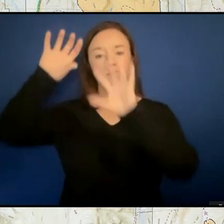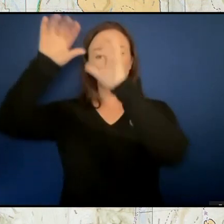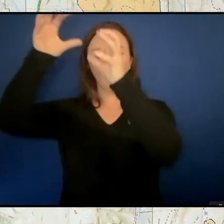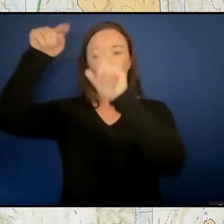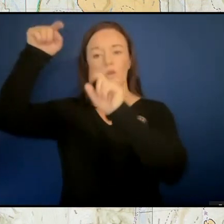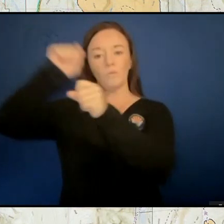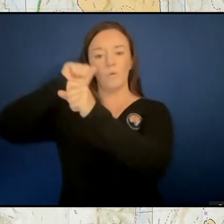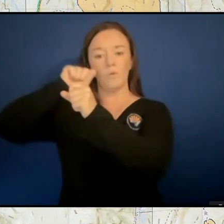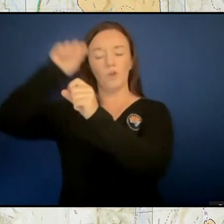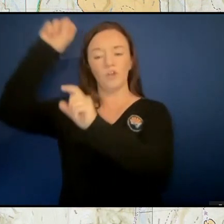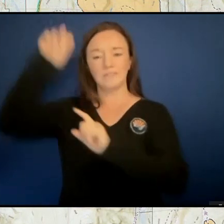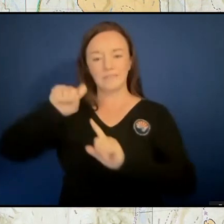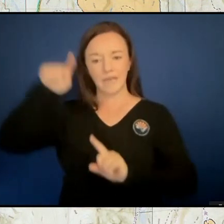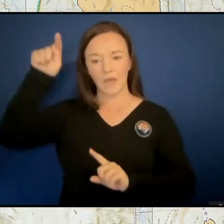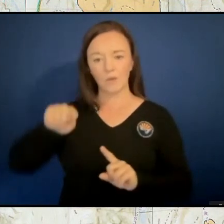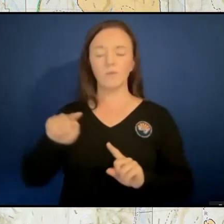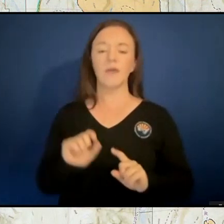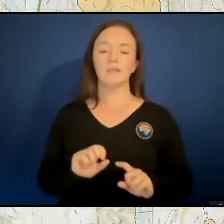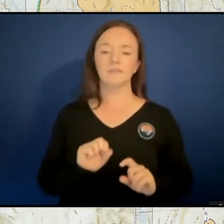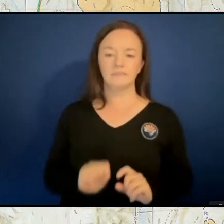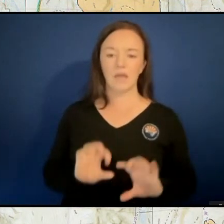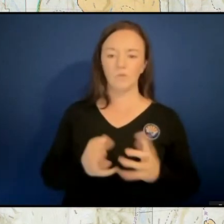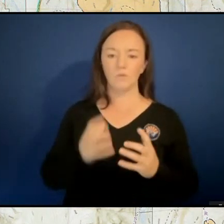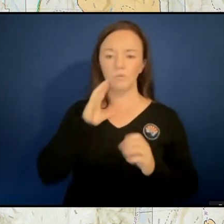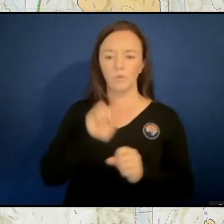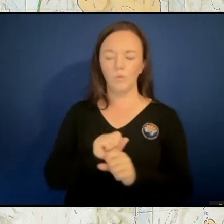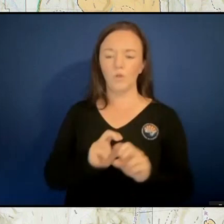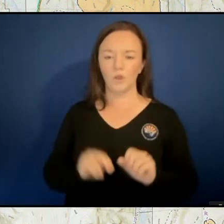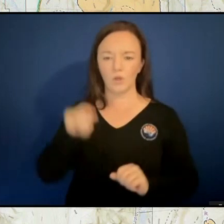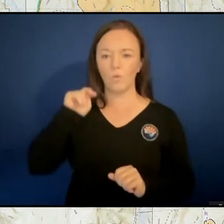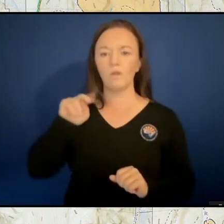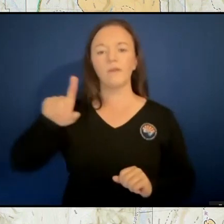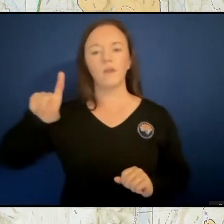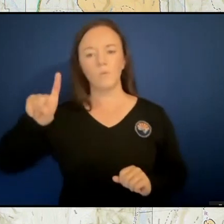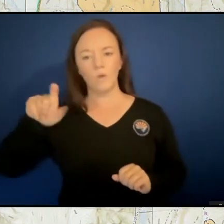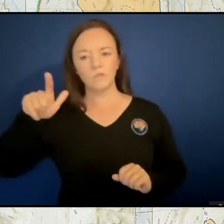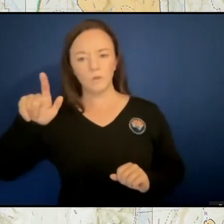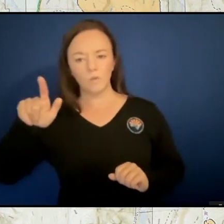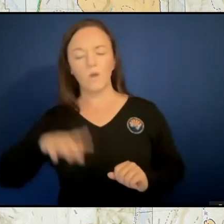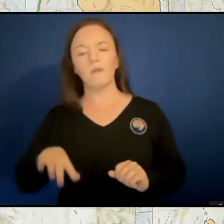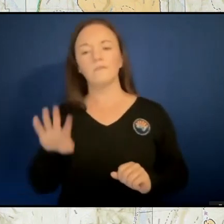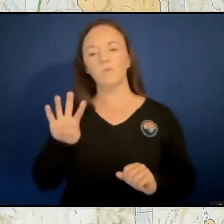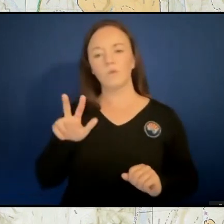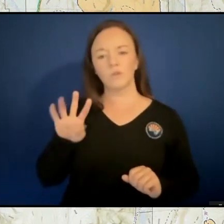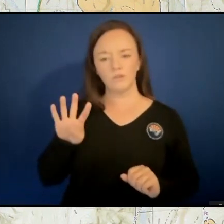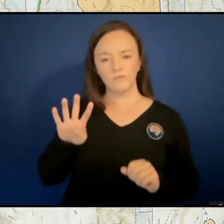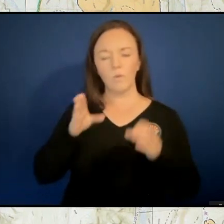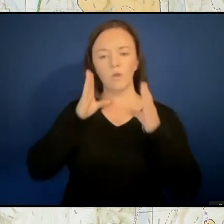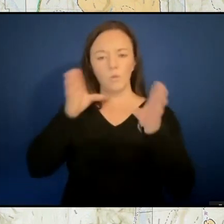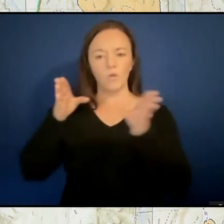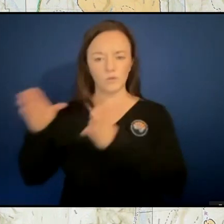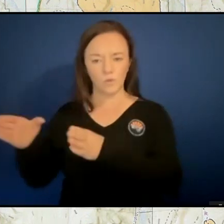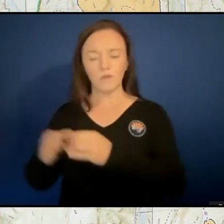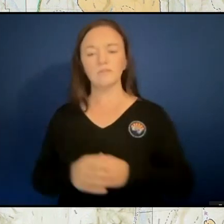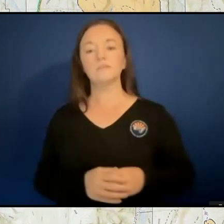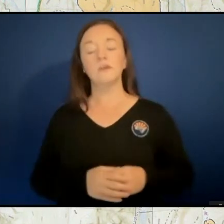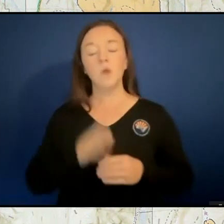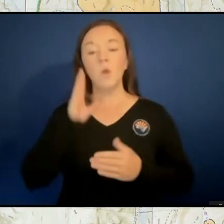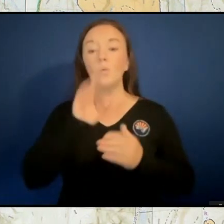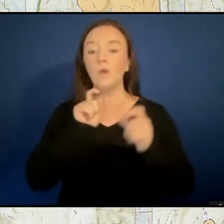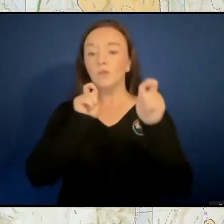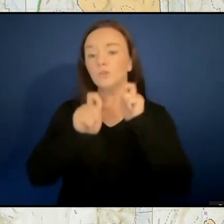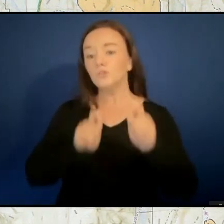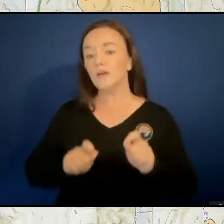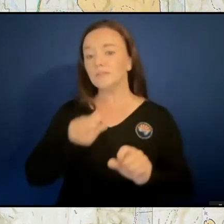the 121 and the 434 corridors. Um, we're going to be, we're going to be adjusting those efforts some to account